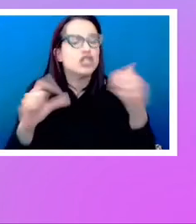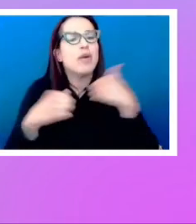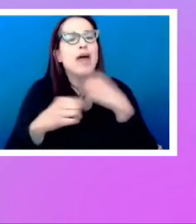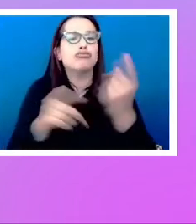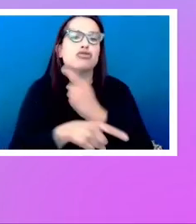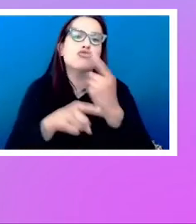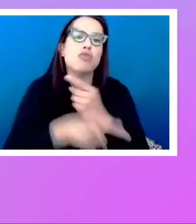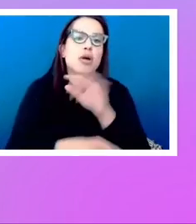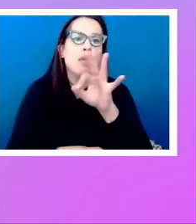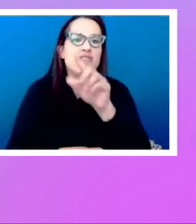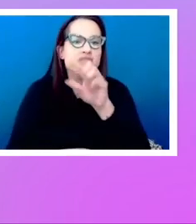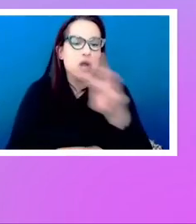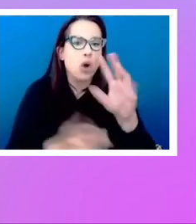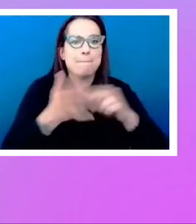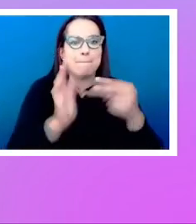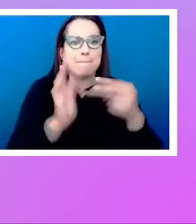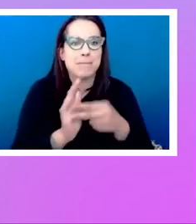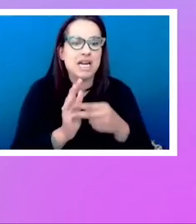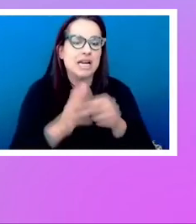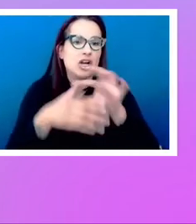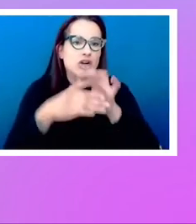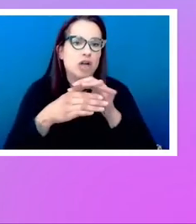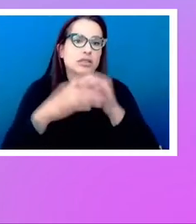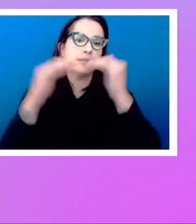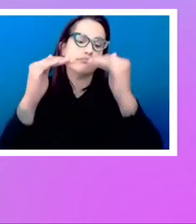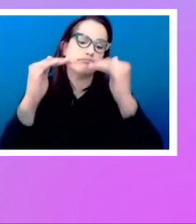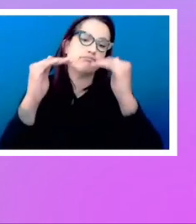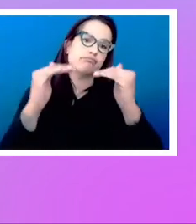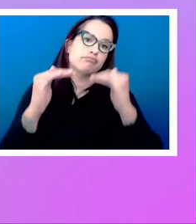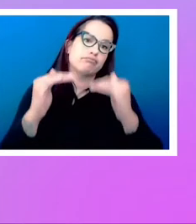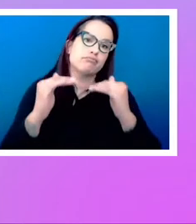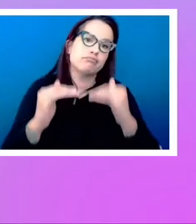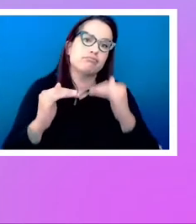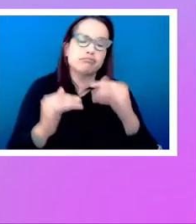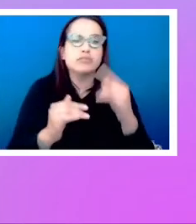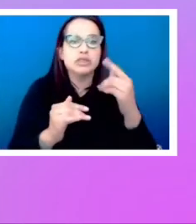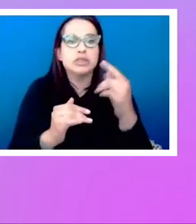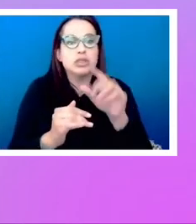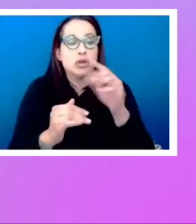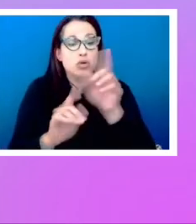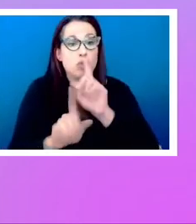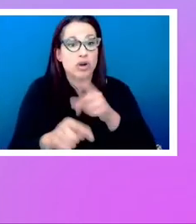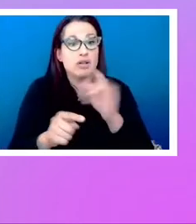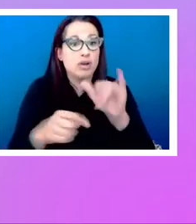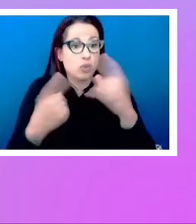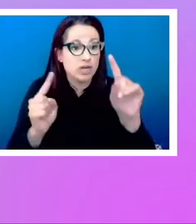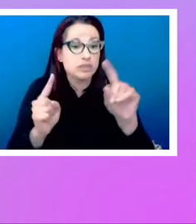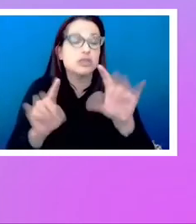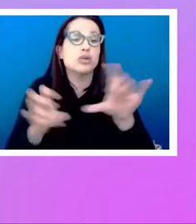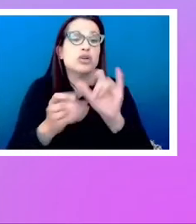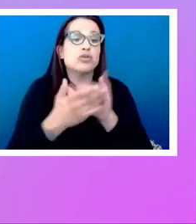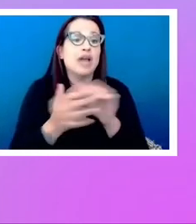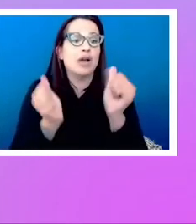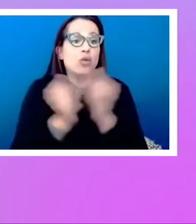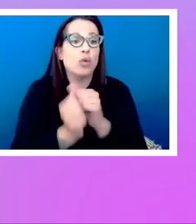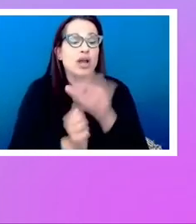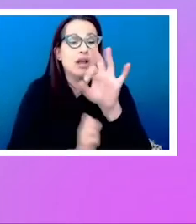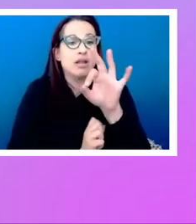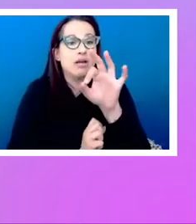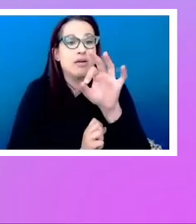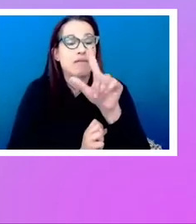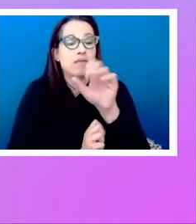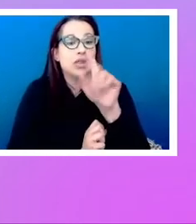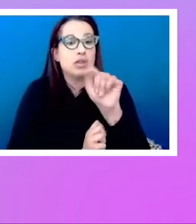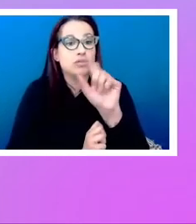your content flowing in a logical source order. And so to do layout with floats, you kind of have to keep